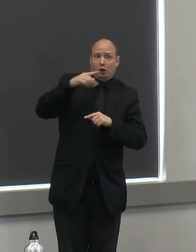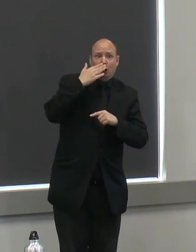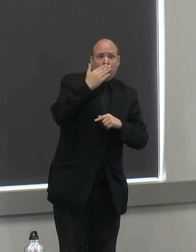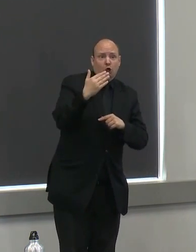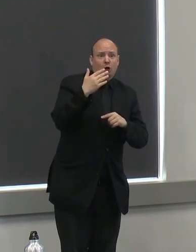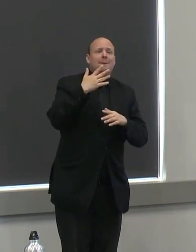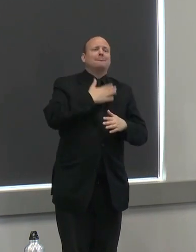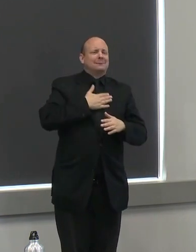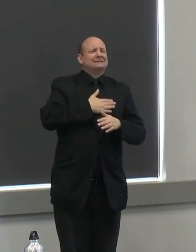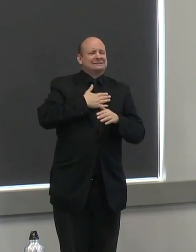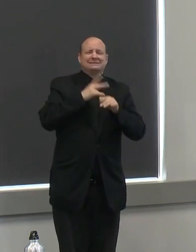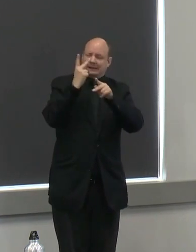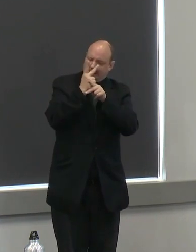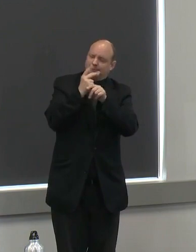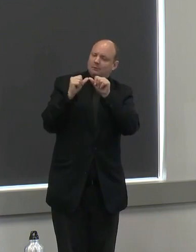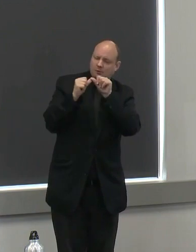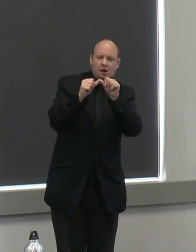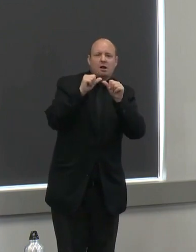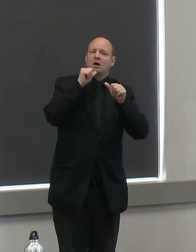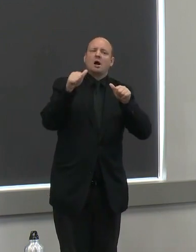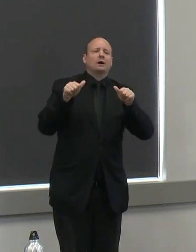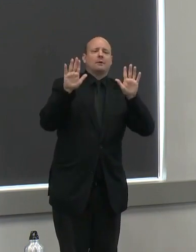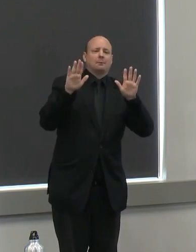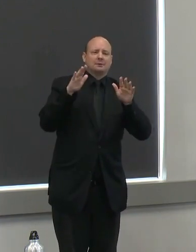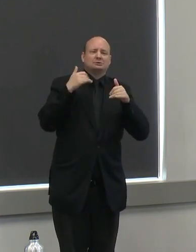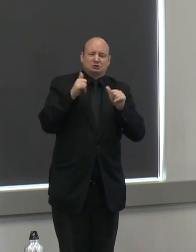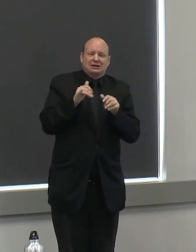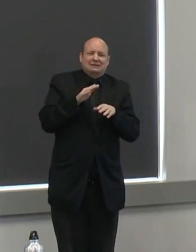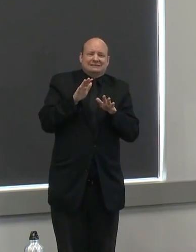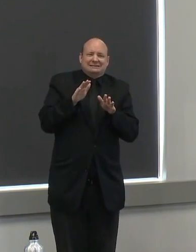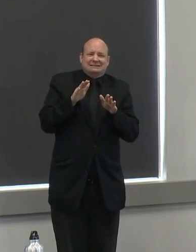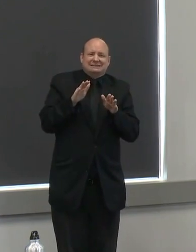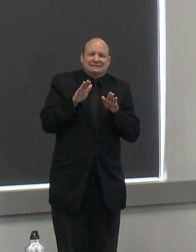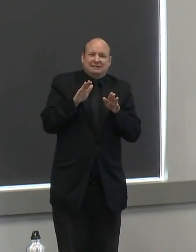to reimplement those mitigation measures but that's a conversation we're ready to have